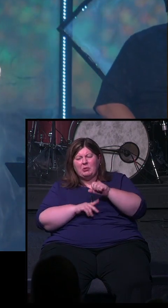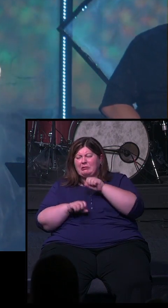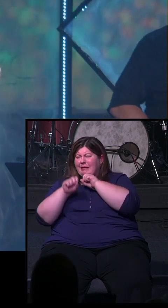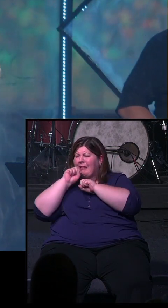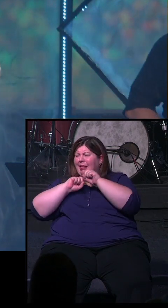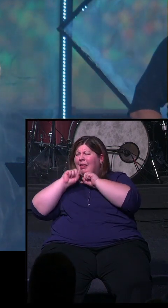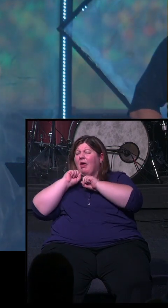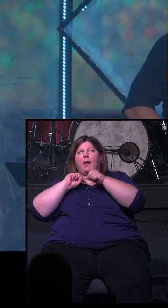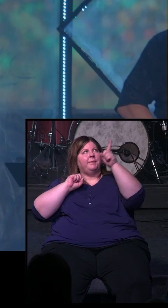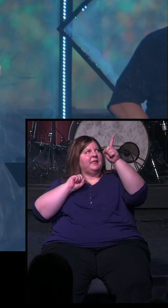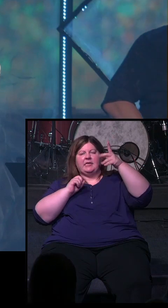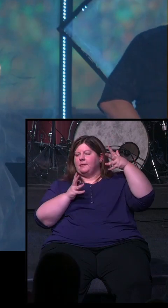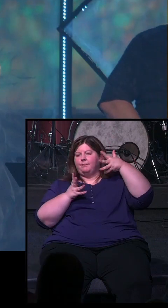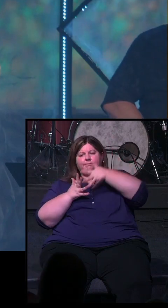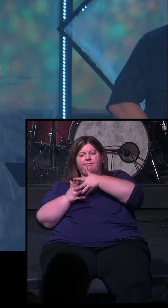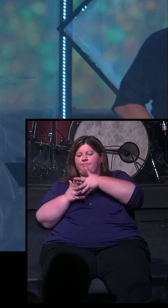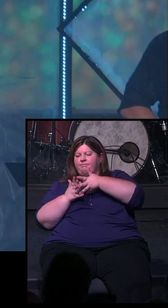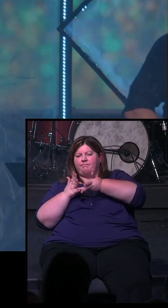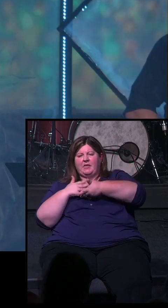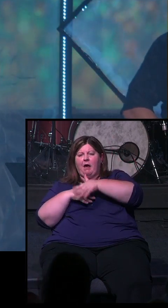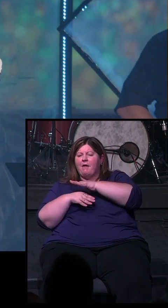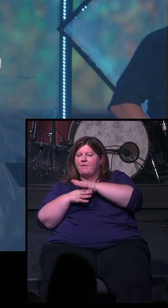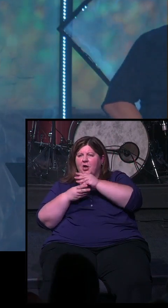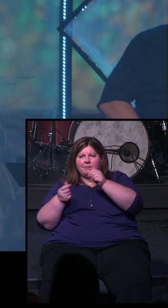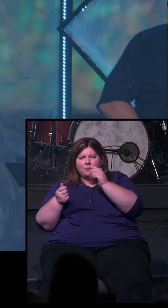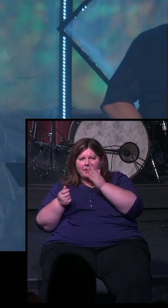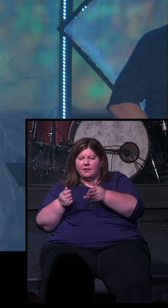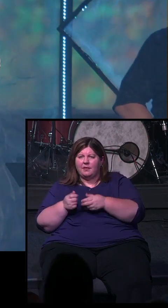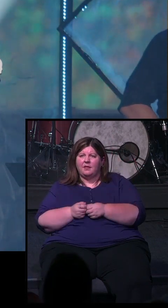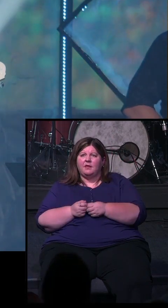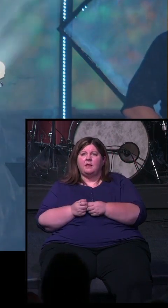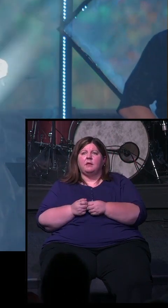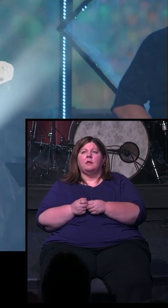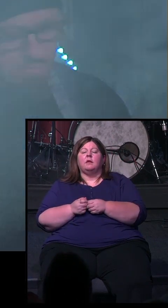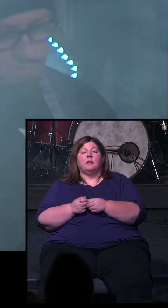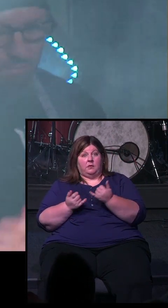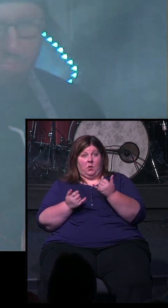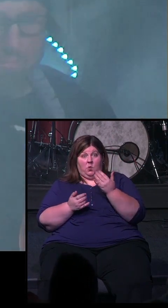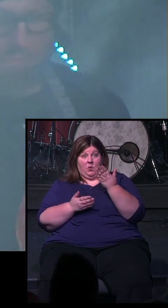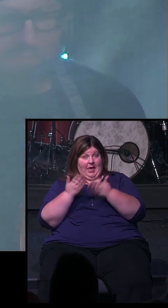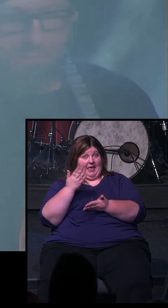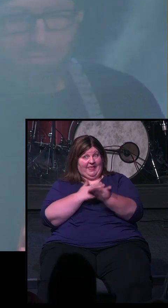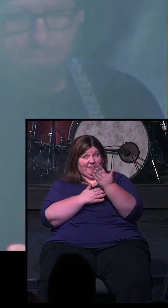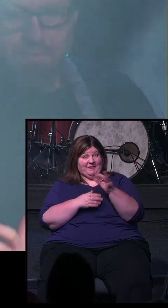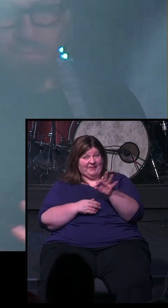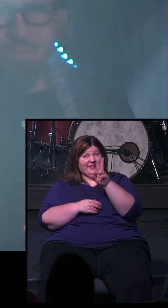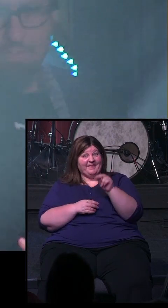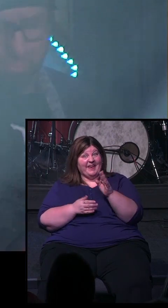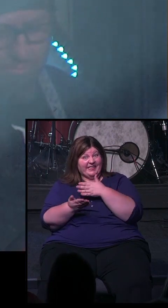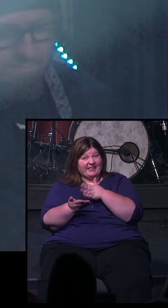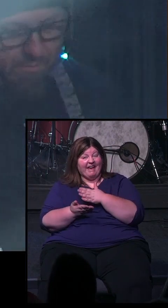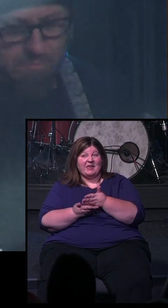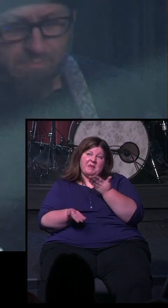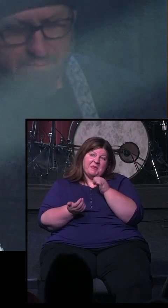spoken to it. And he is good. So we're actually going to end this morning with a really fun song. You